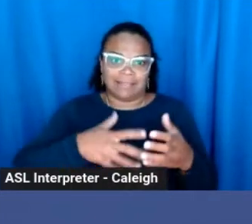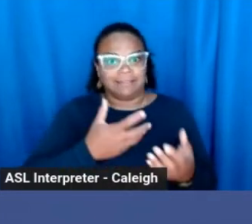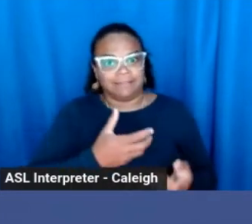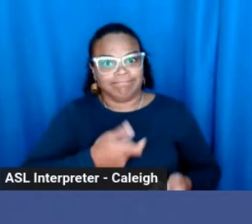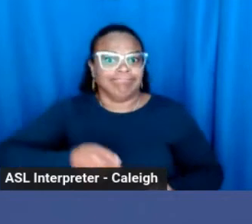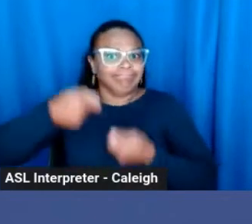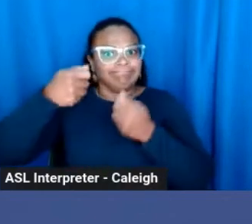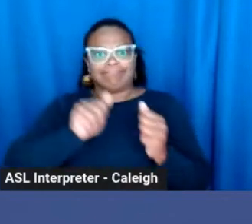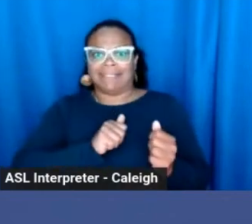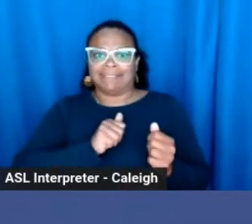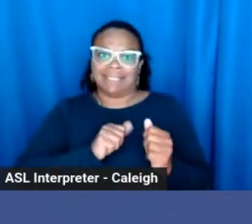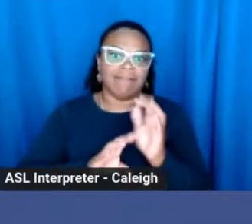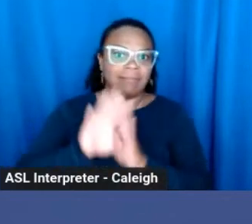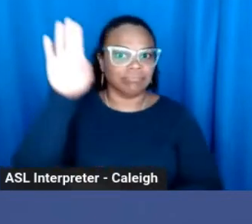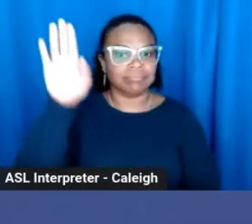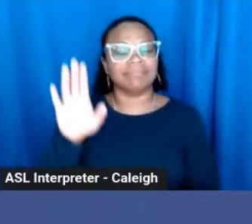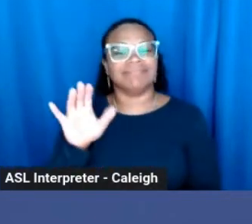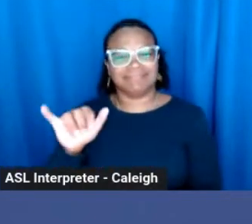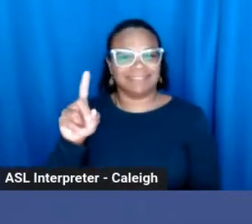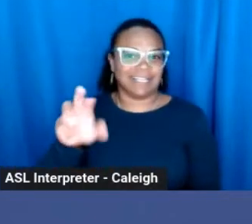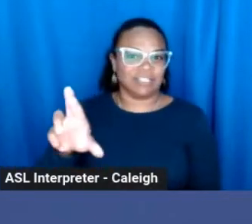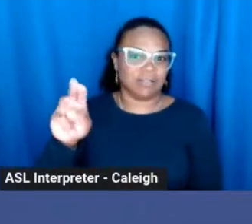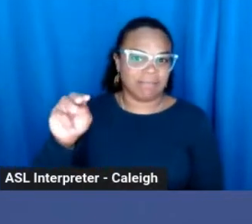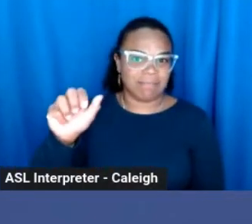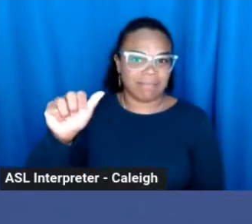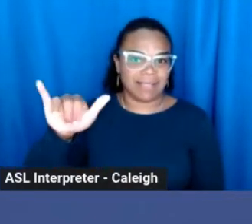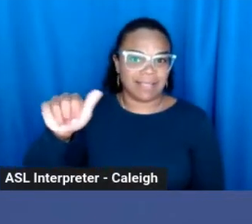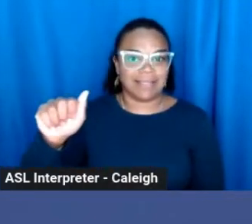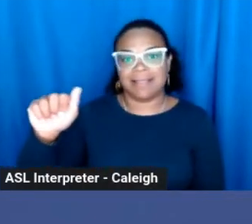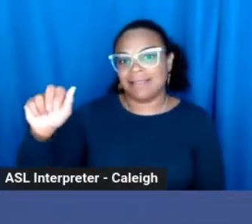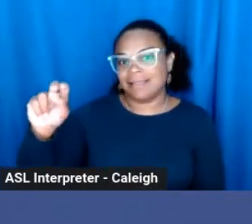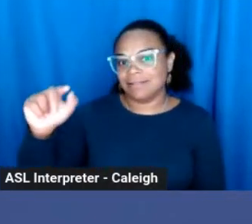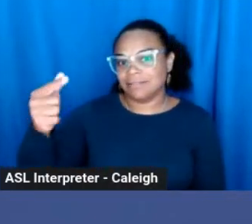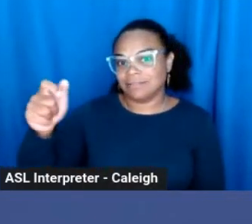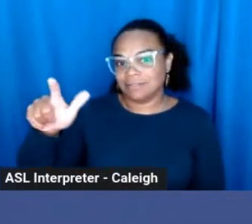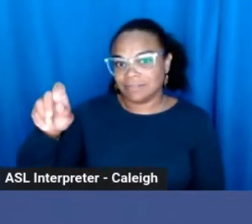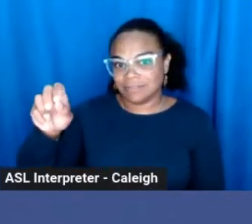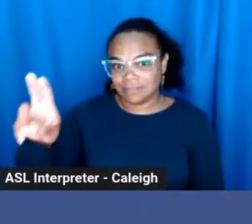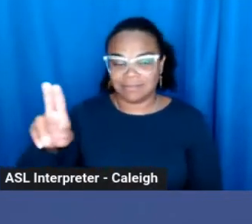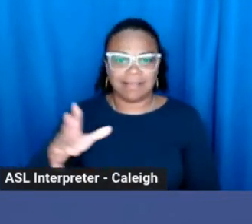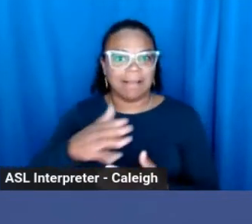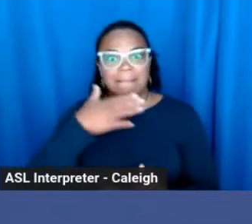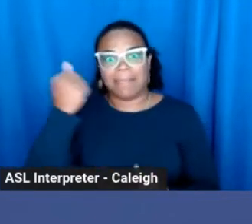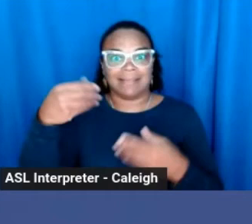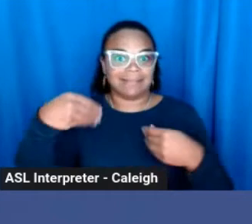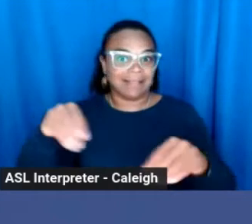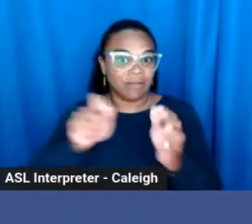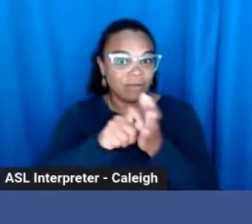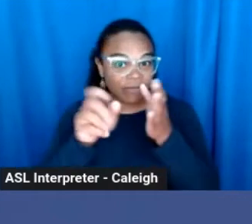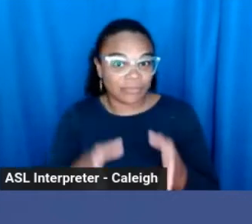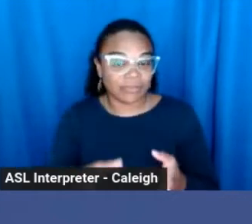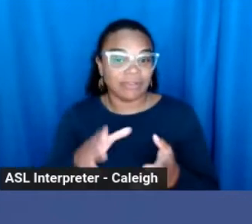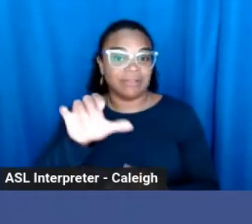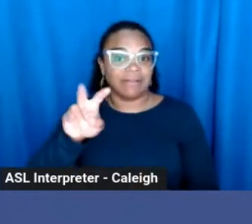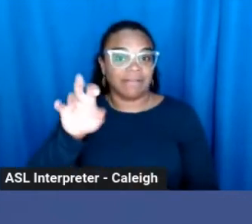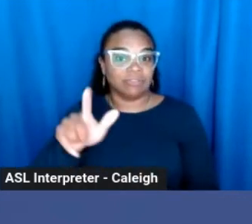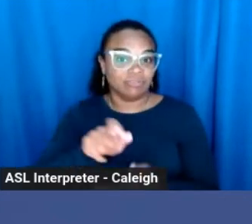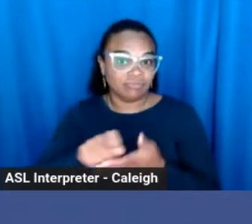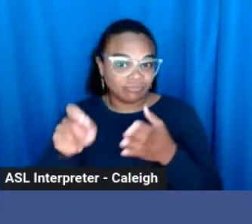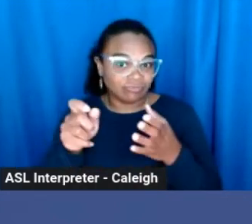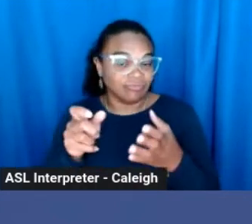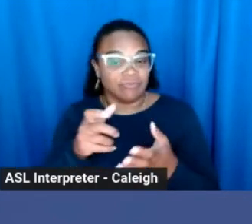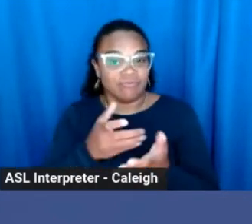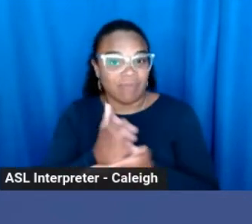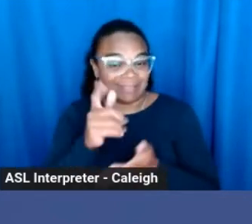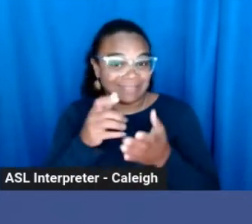So again, that's Dr. Maya Angelou, a best-selling author, civil rights leader, and educator. Maya Angelou